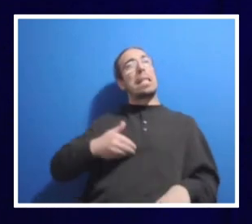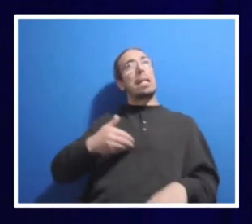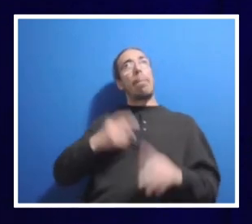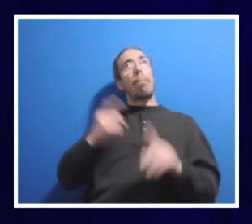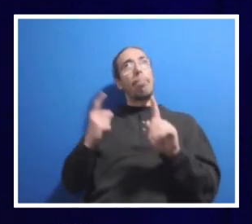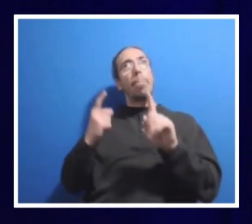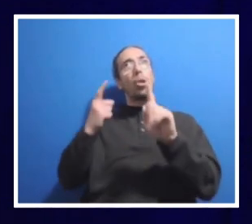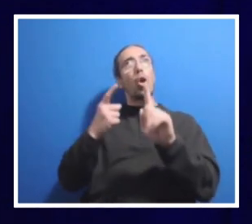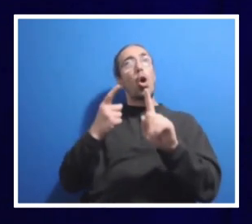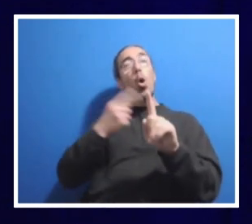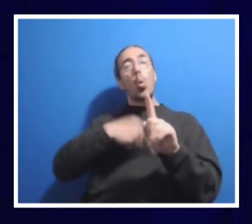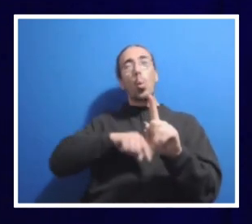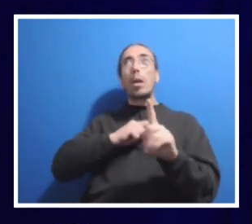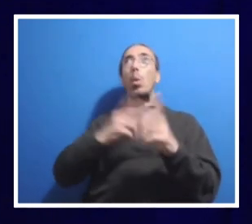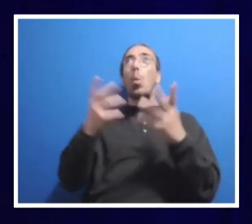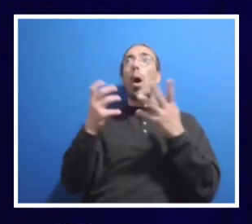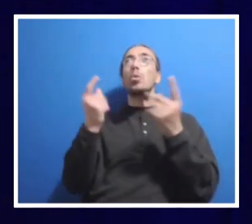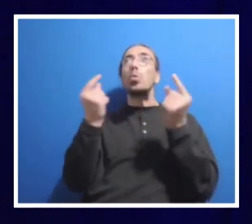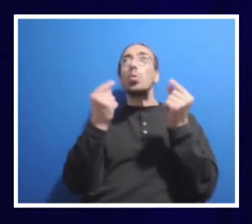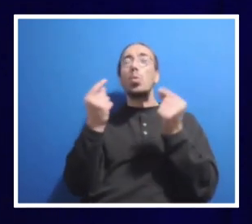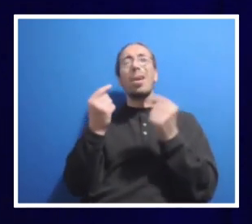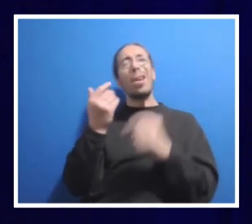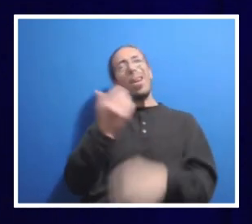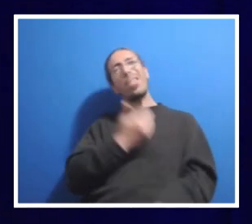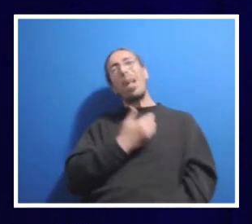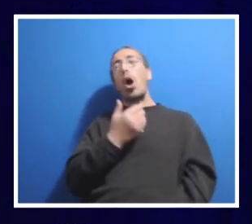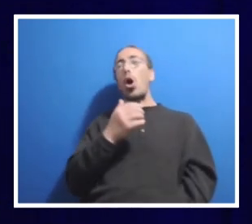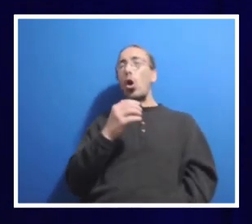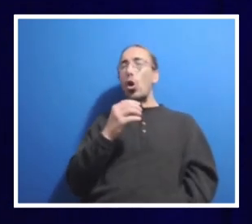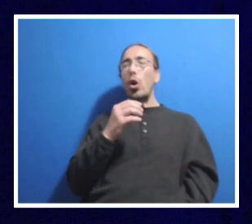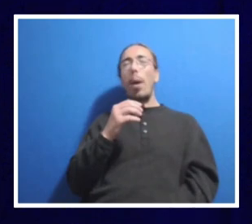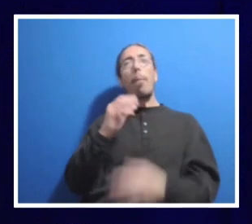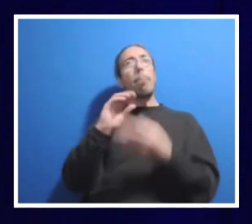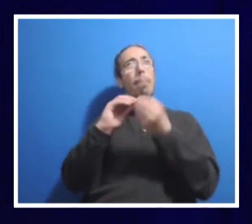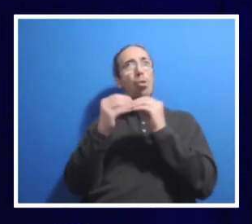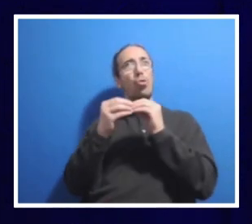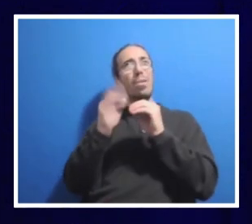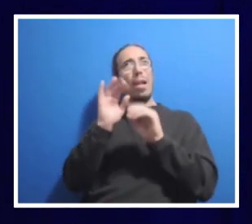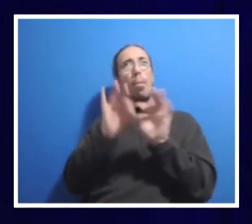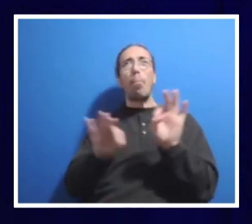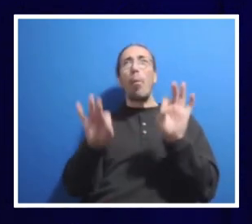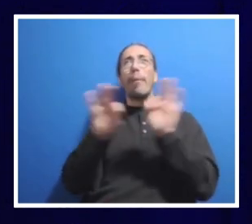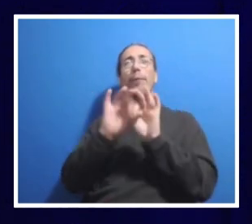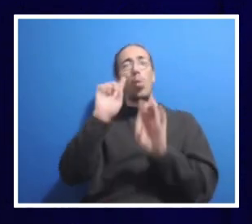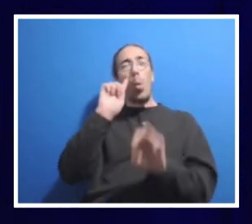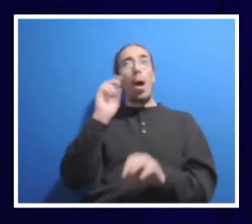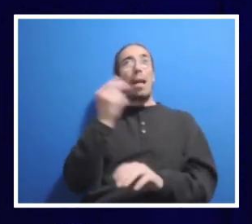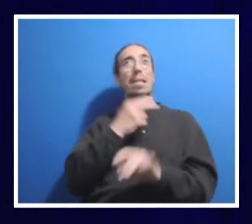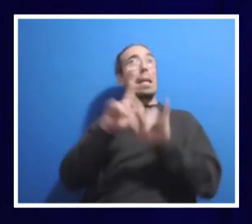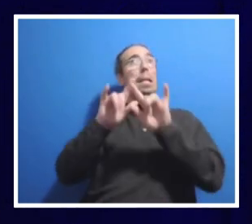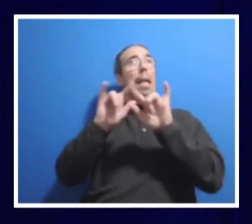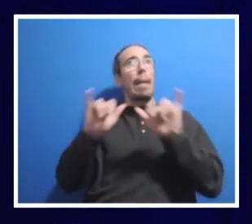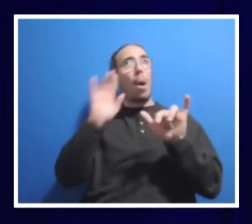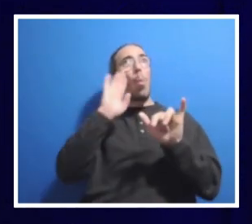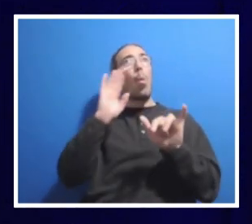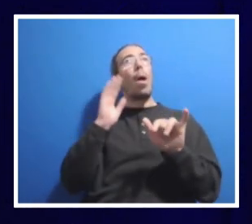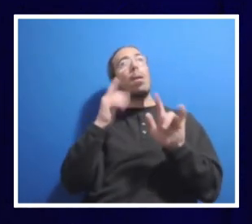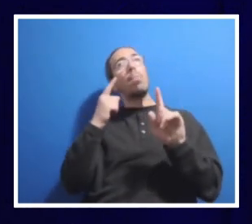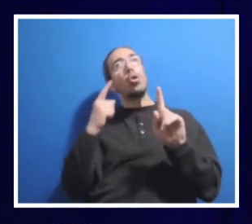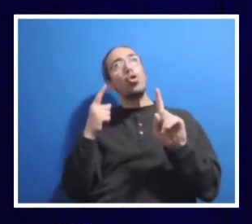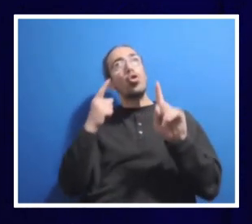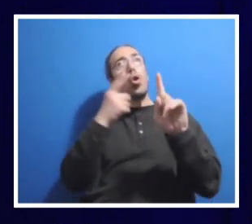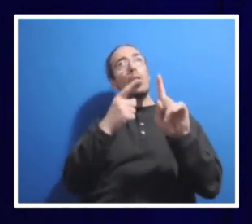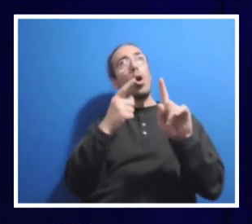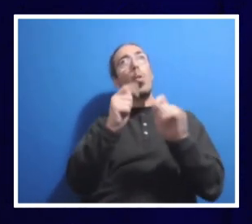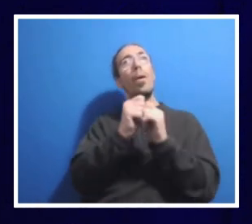want to do? What are the metrics that matter to us? And at the same time, we will pursue, with U.S. News